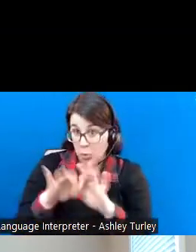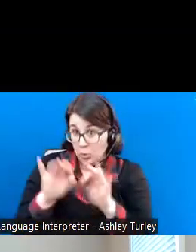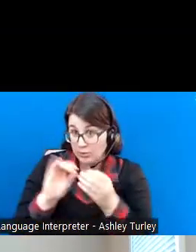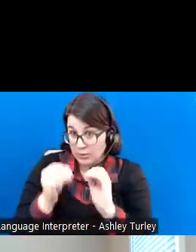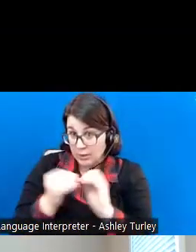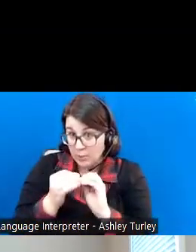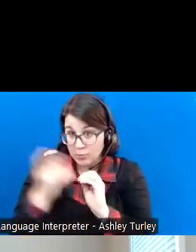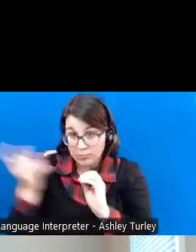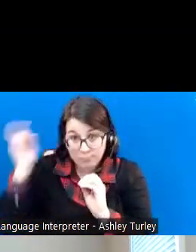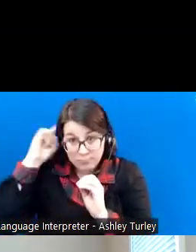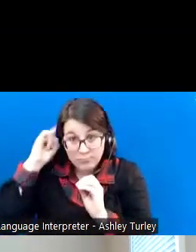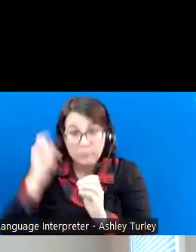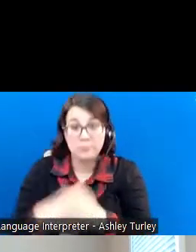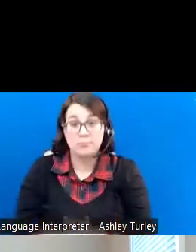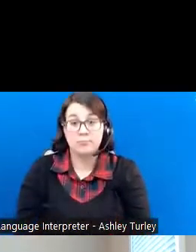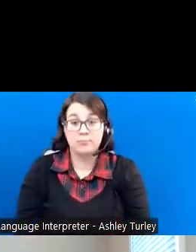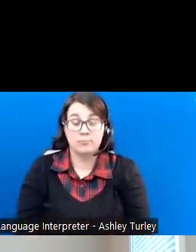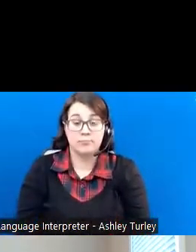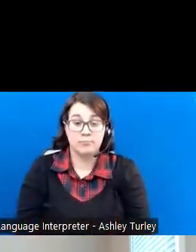mind.